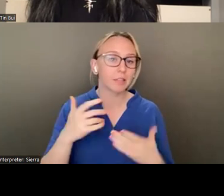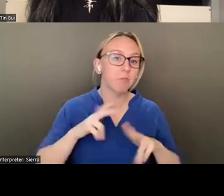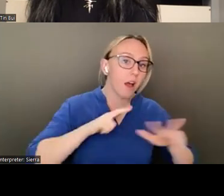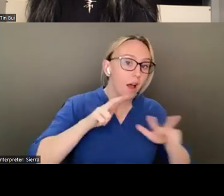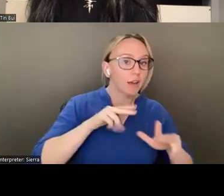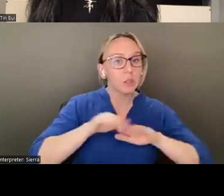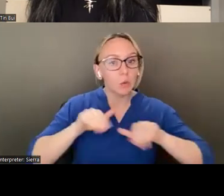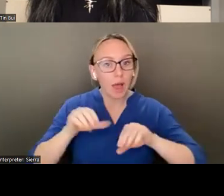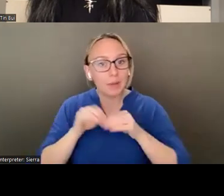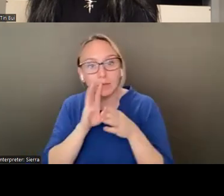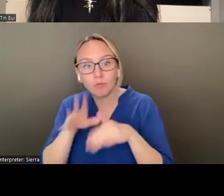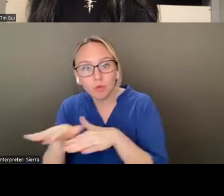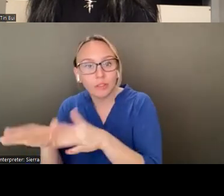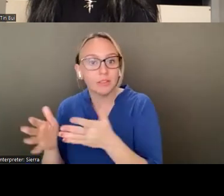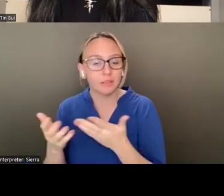all those things.